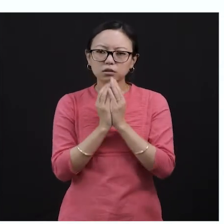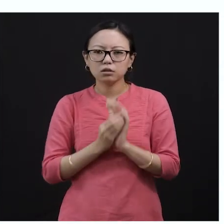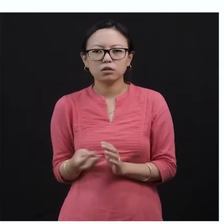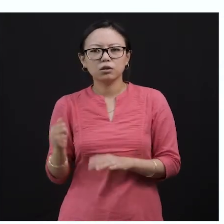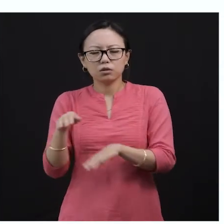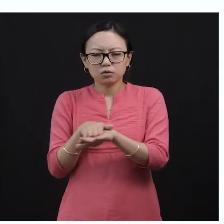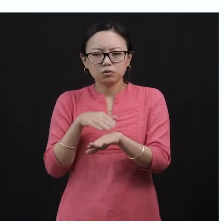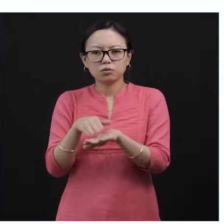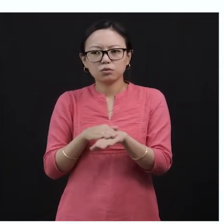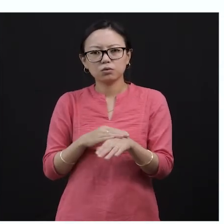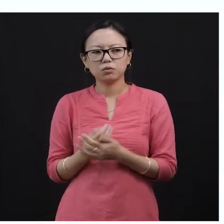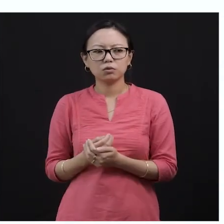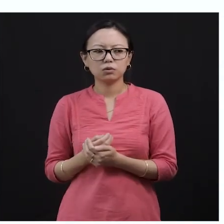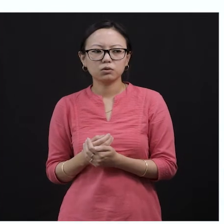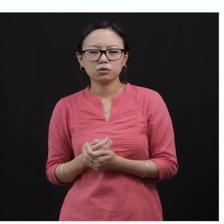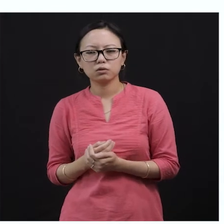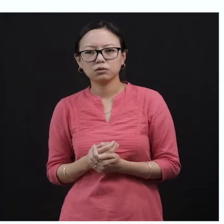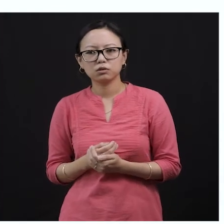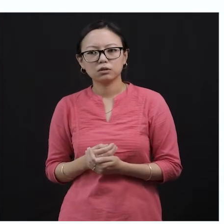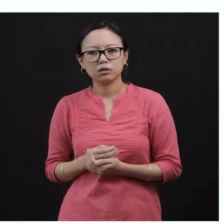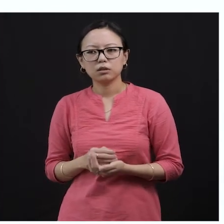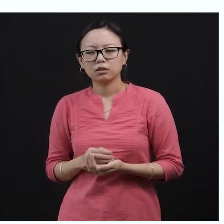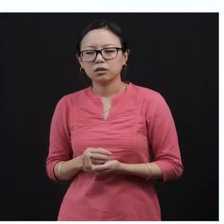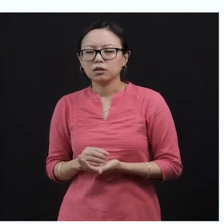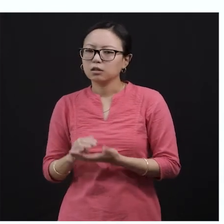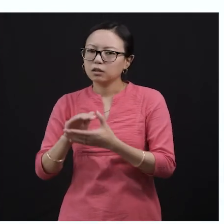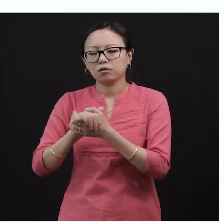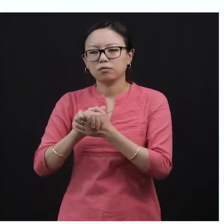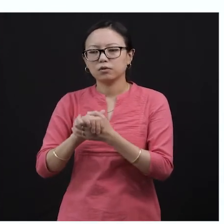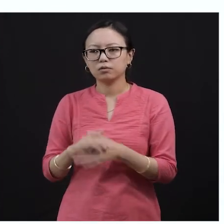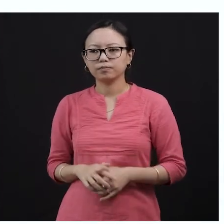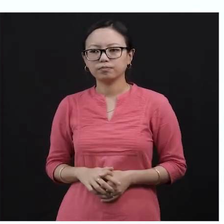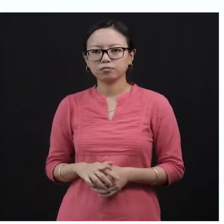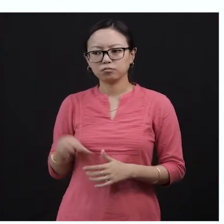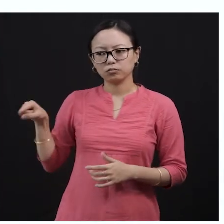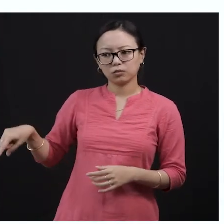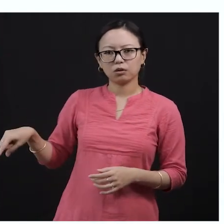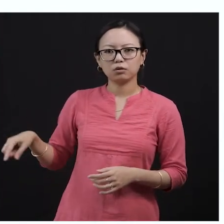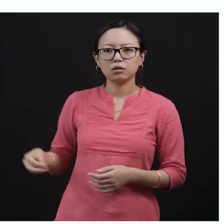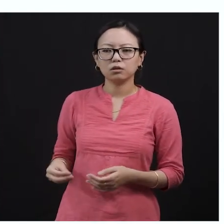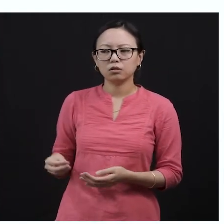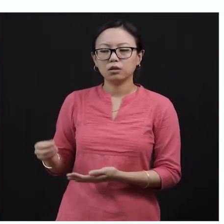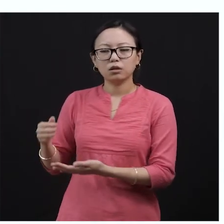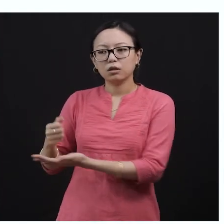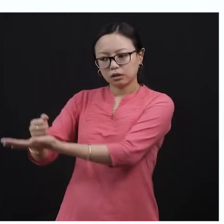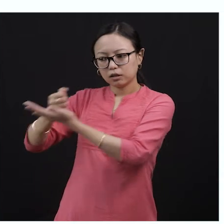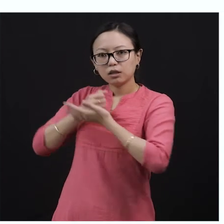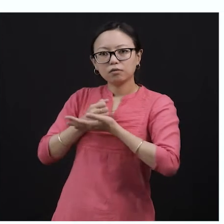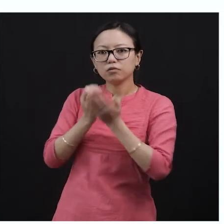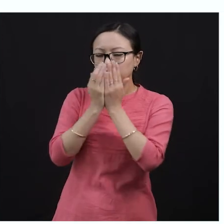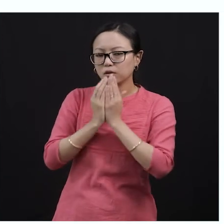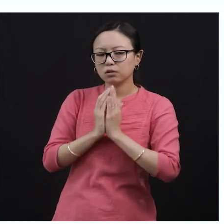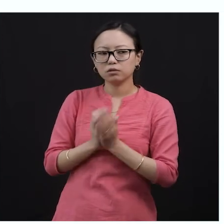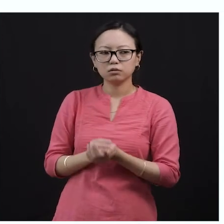and later the boy will give him, okay, cakes and biscuits and the sweets that he eat, okay? And he